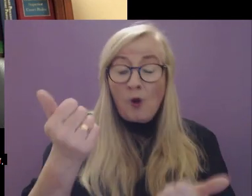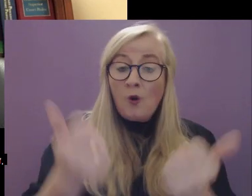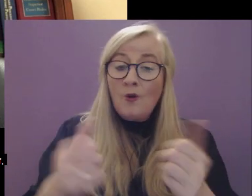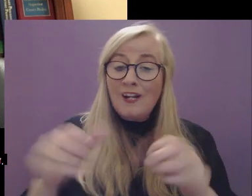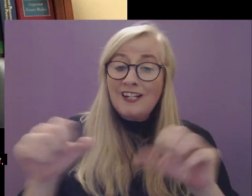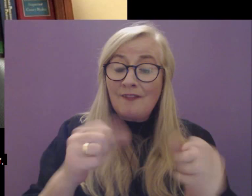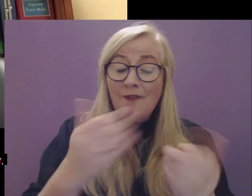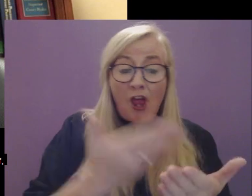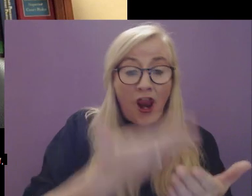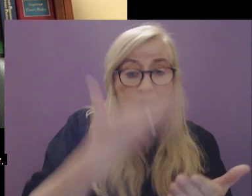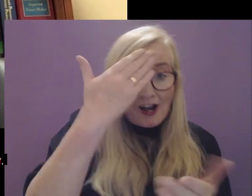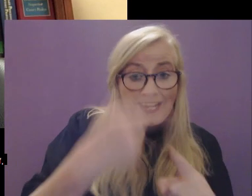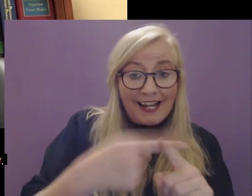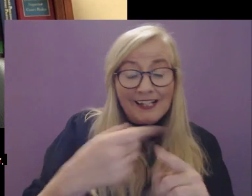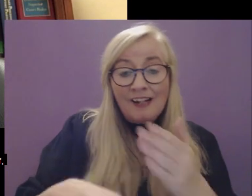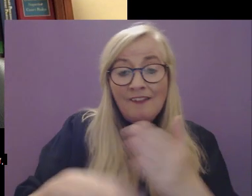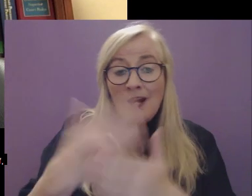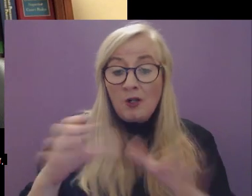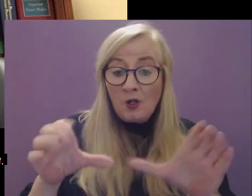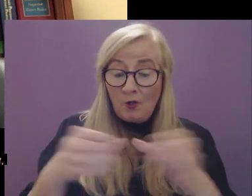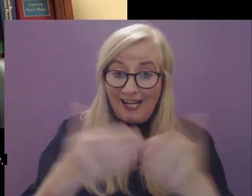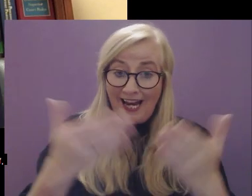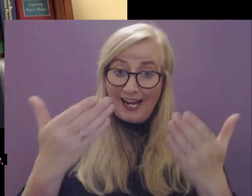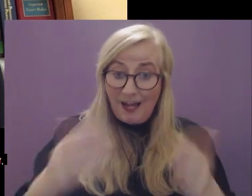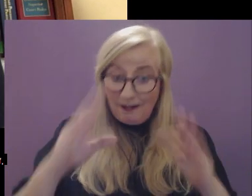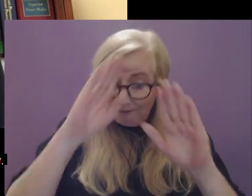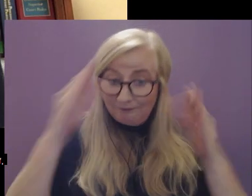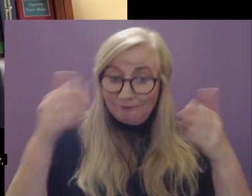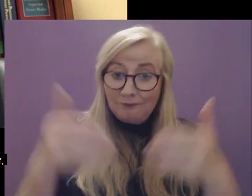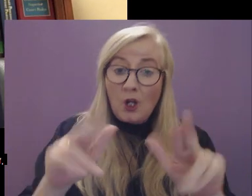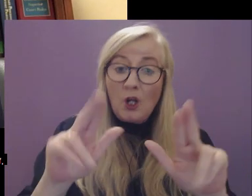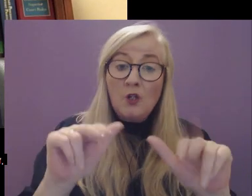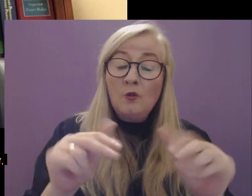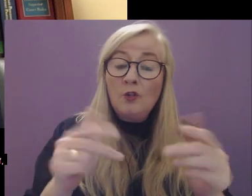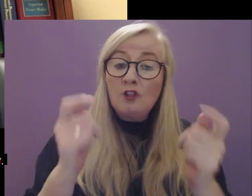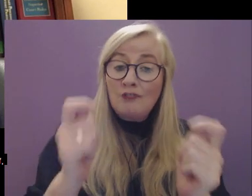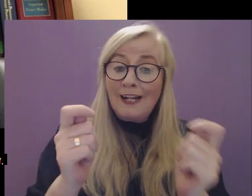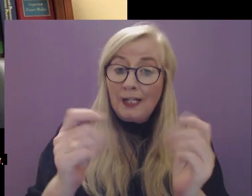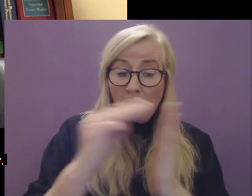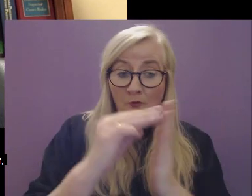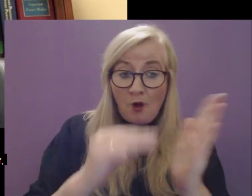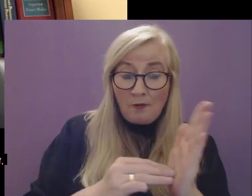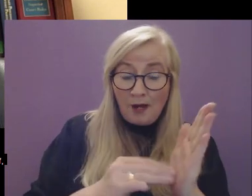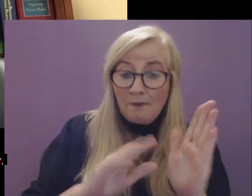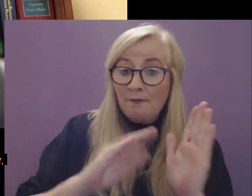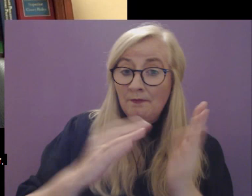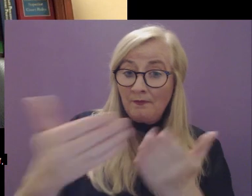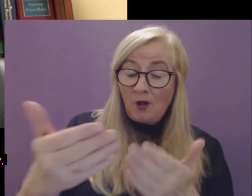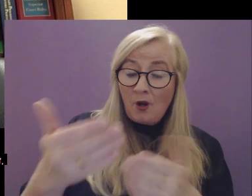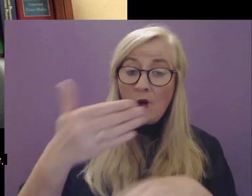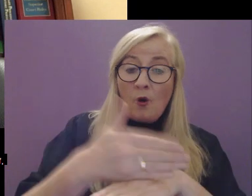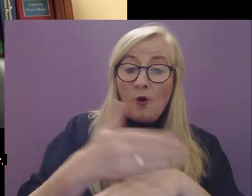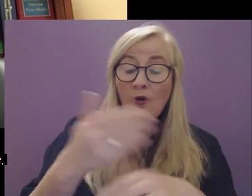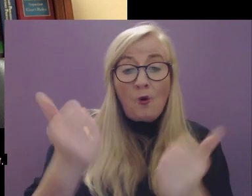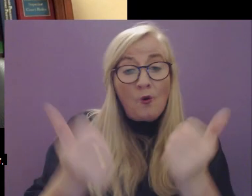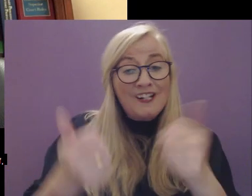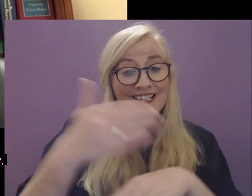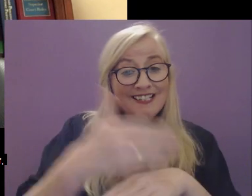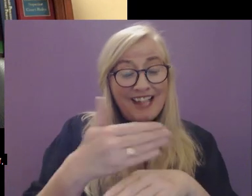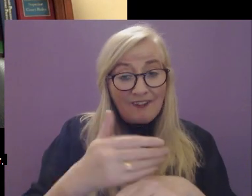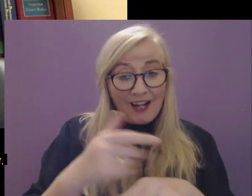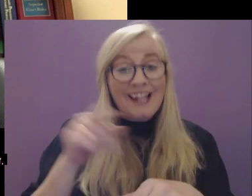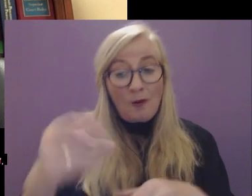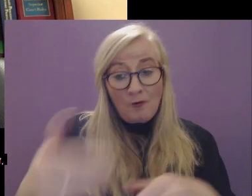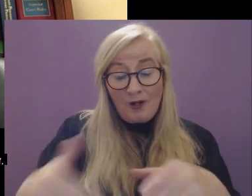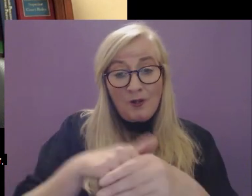Service Learning and Development Unit is presently working on a new training programme to be delivered to court staff, and this will address